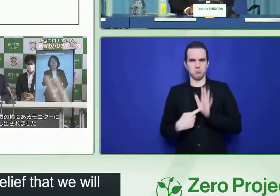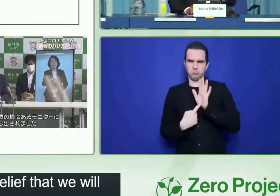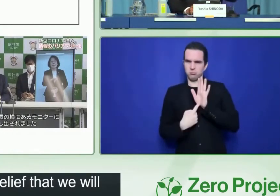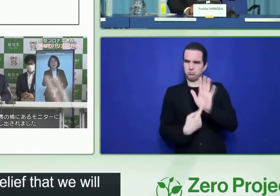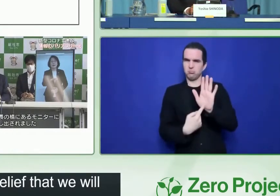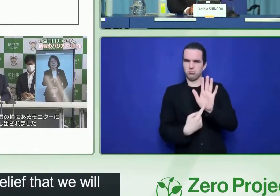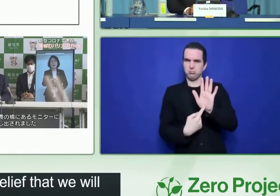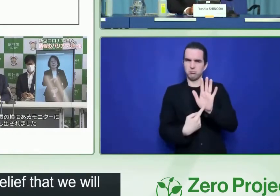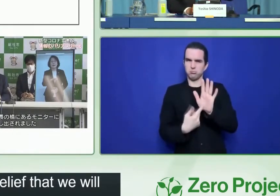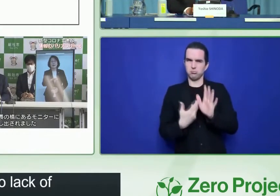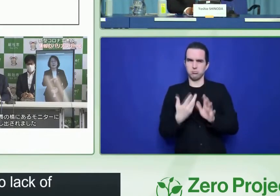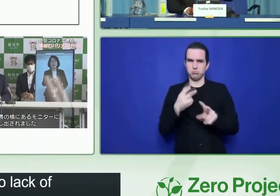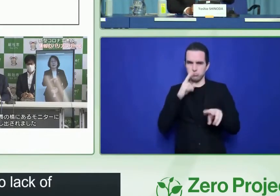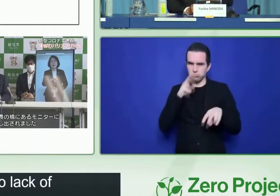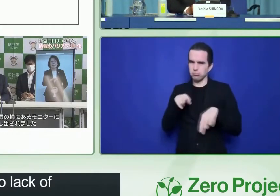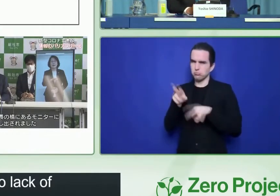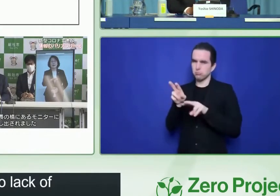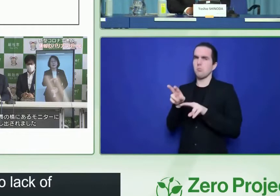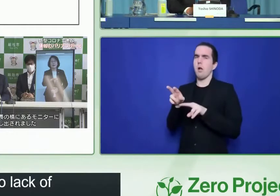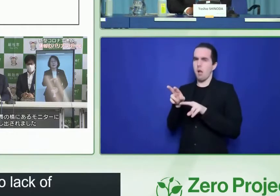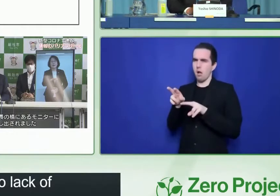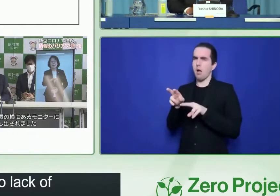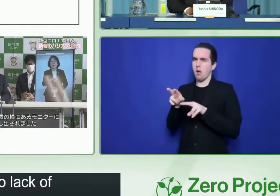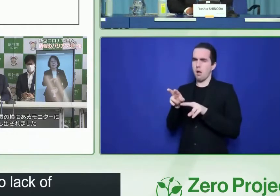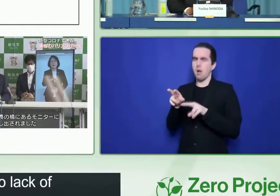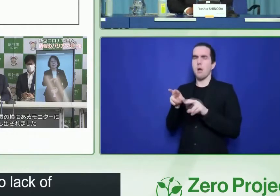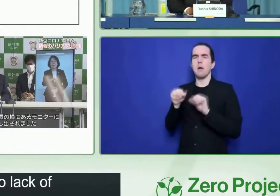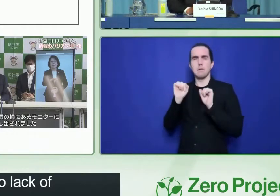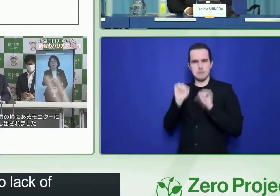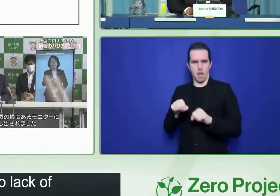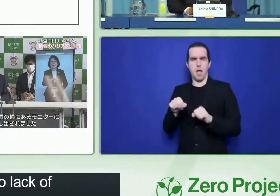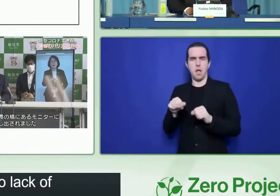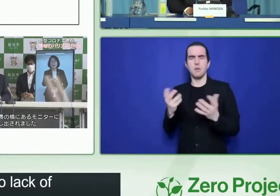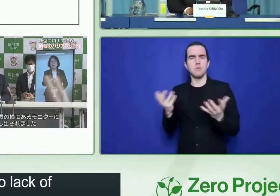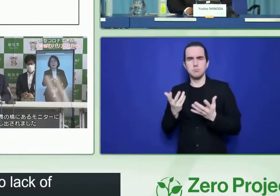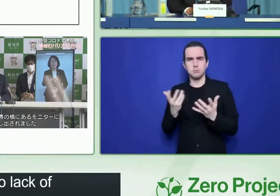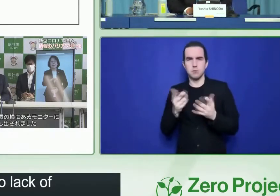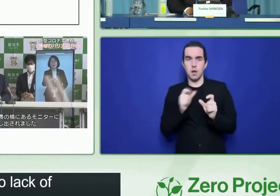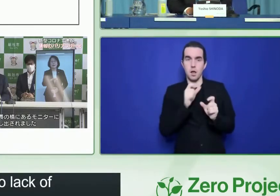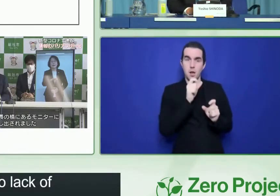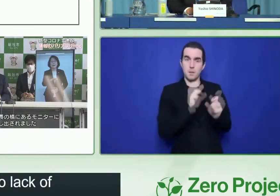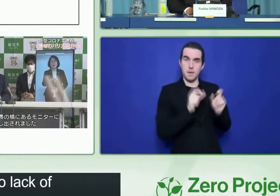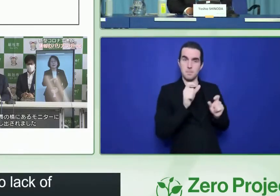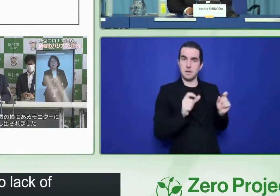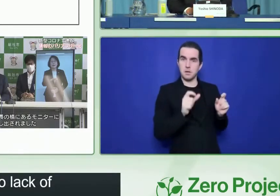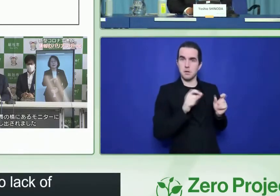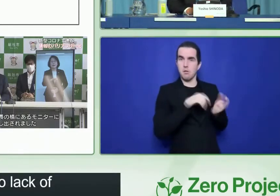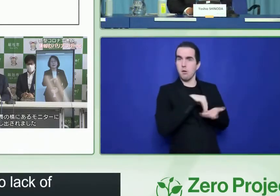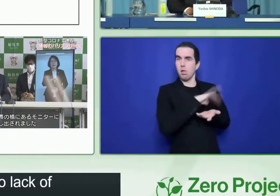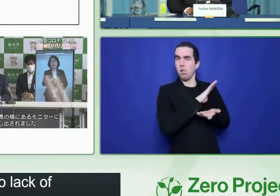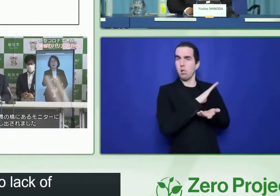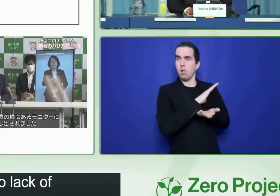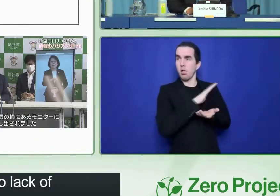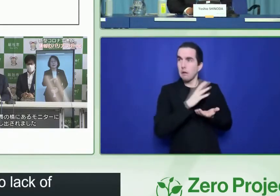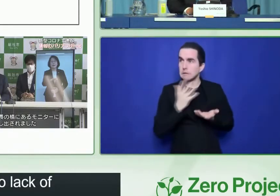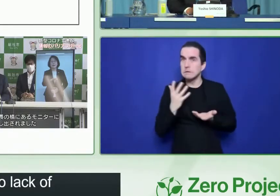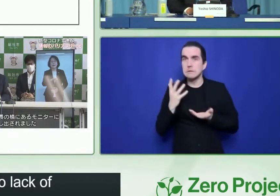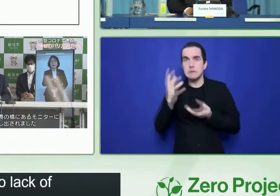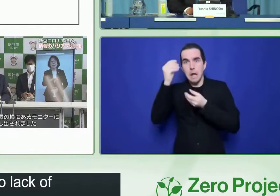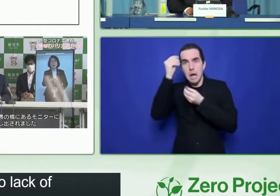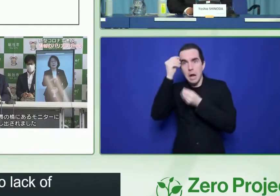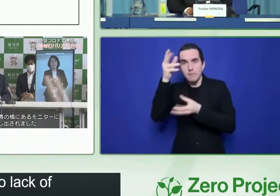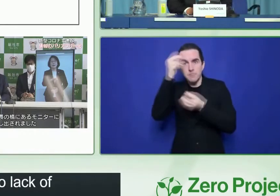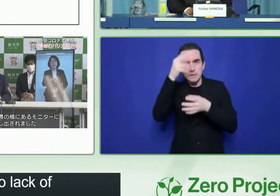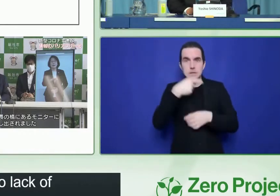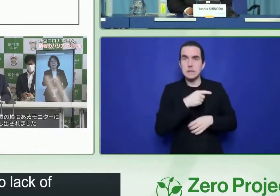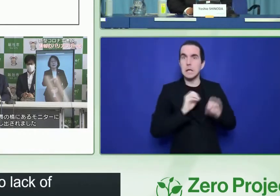The third feature of the Okayama model is a remote sign language translation system using ICTs.